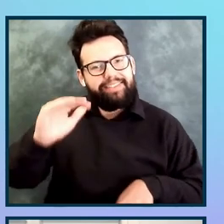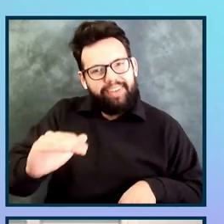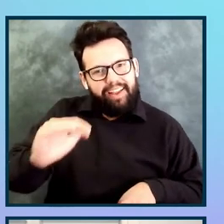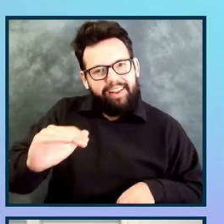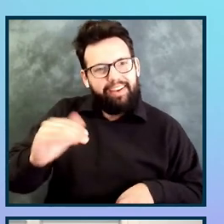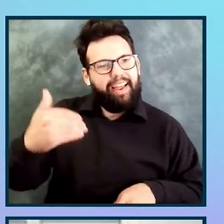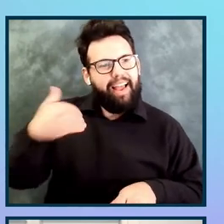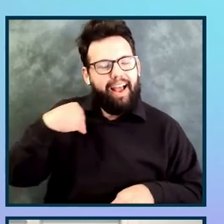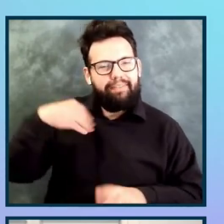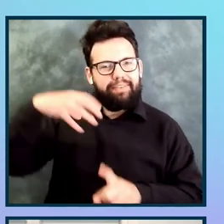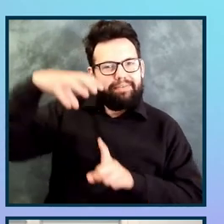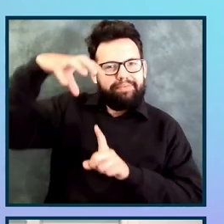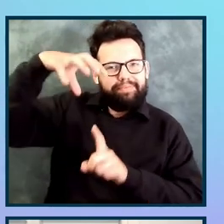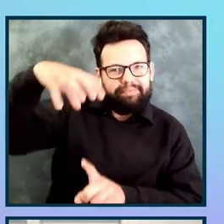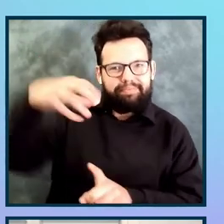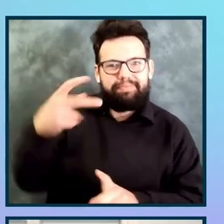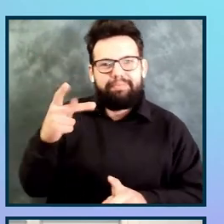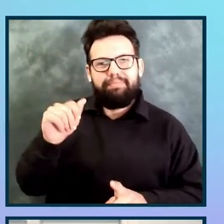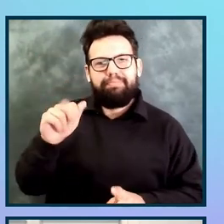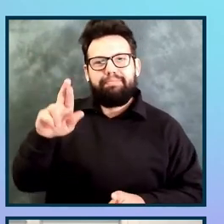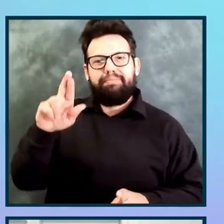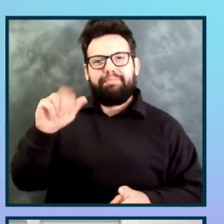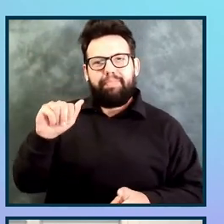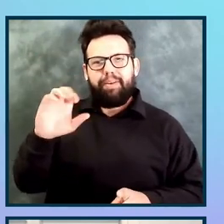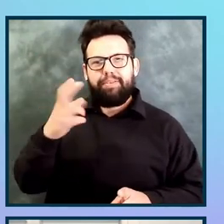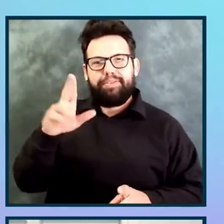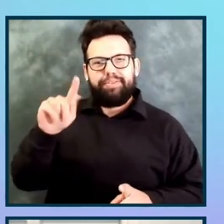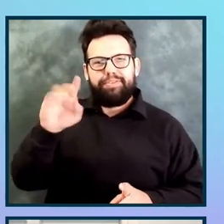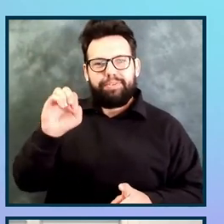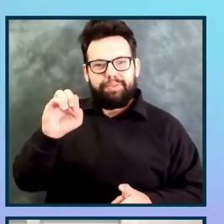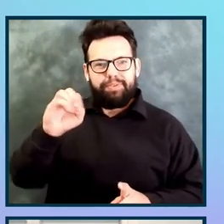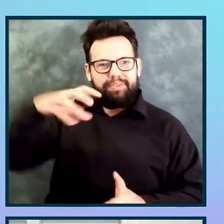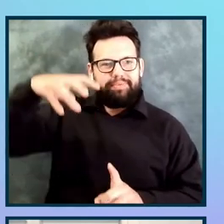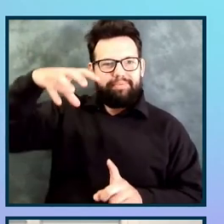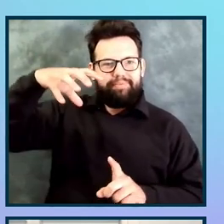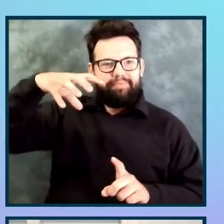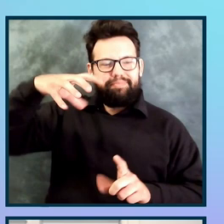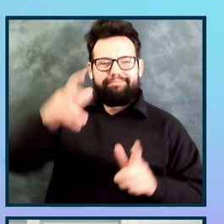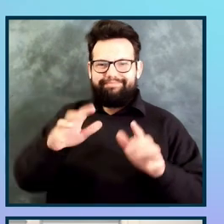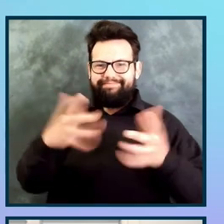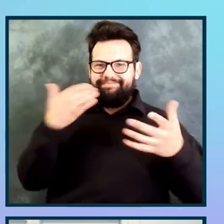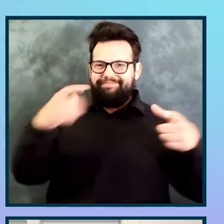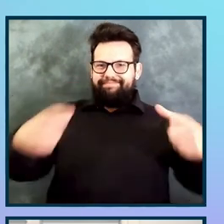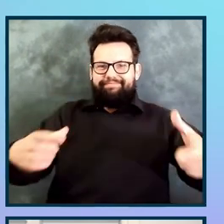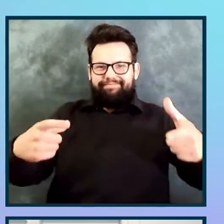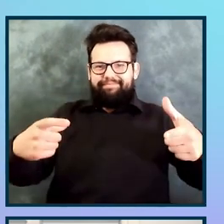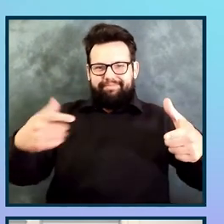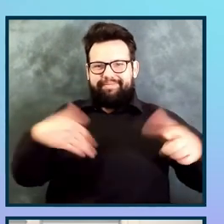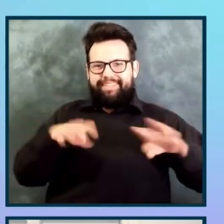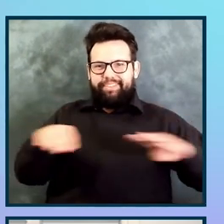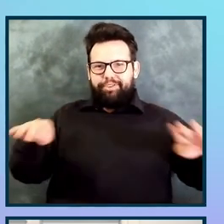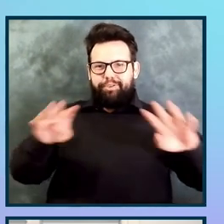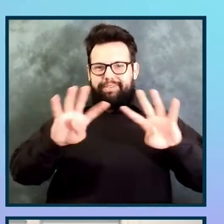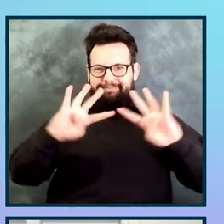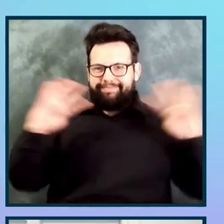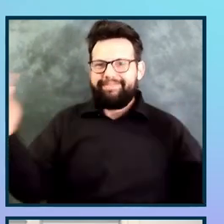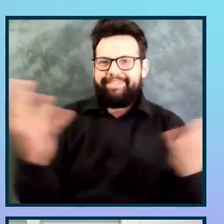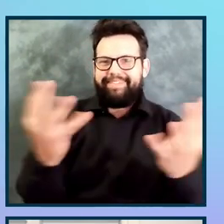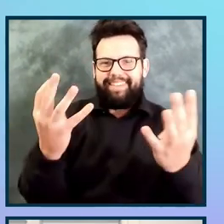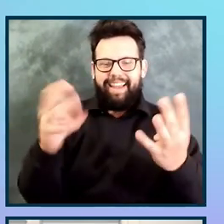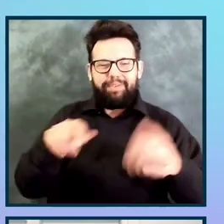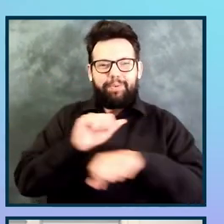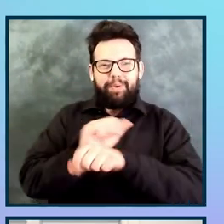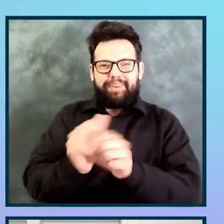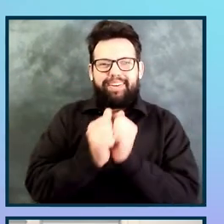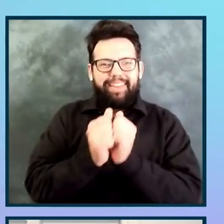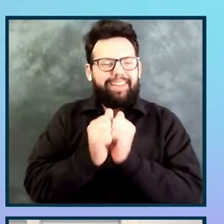parachute game and everyone kind of had to work together. And, you know, to this day, I don't really know what the goal of that game was, except that it was